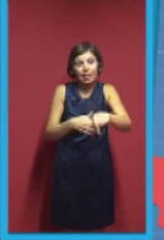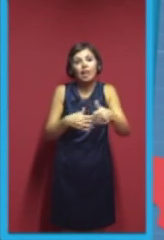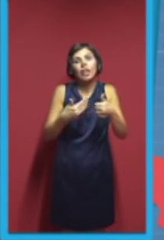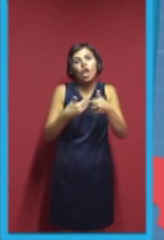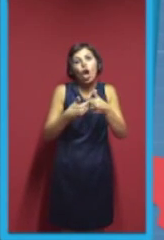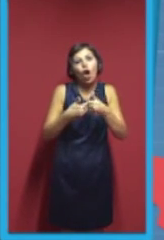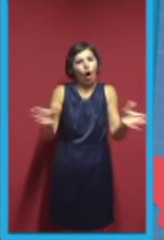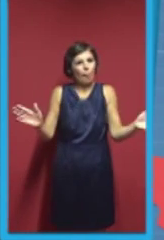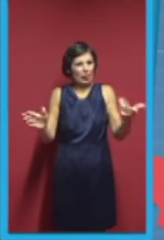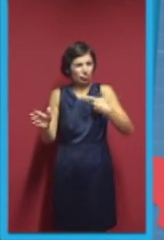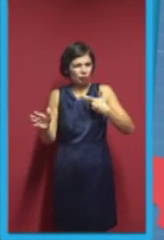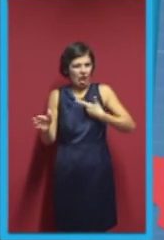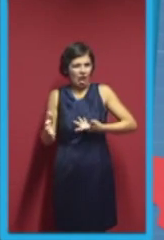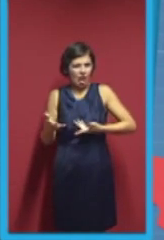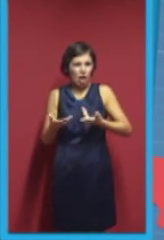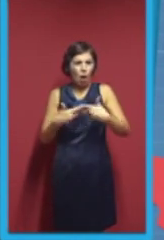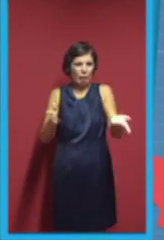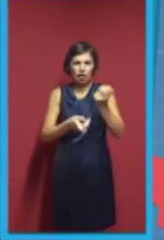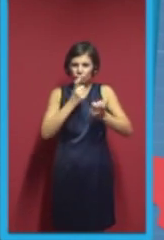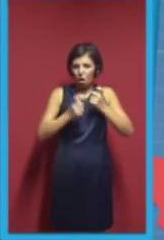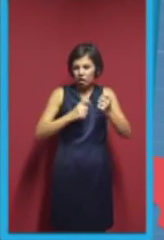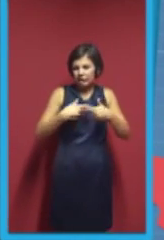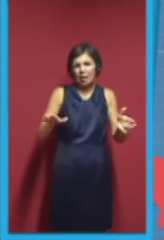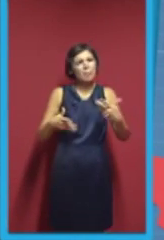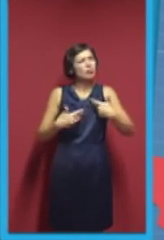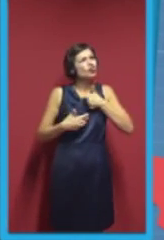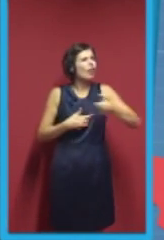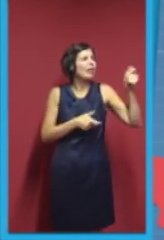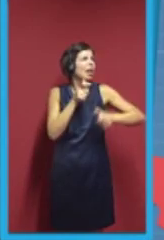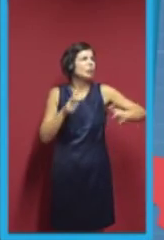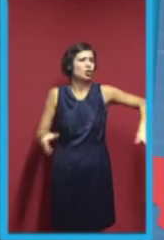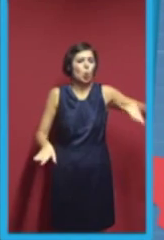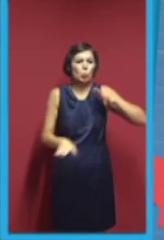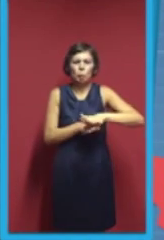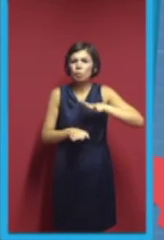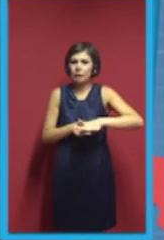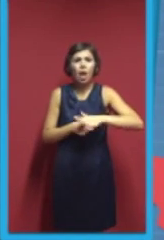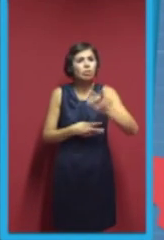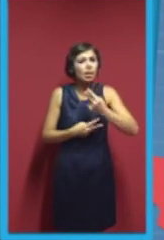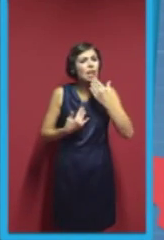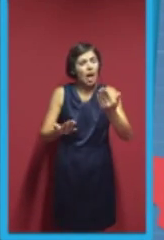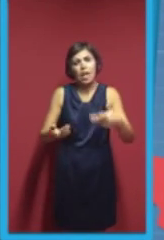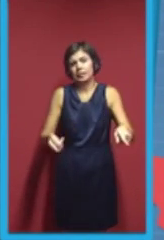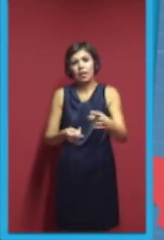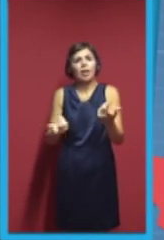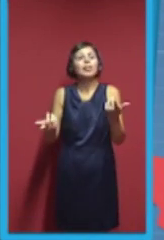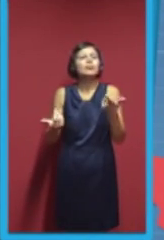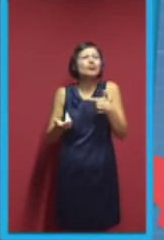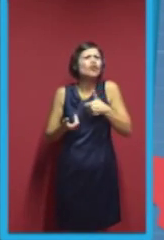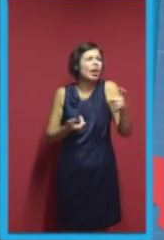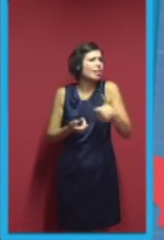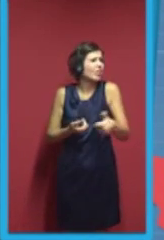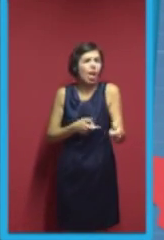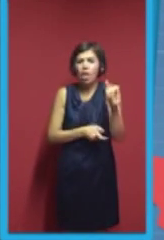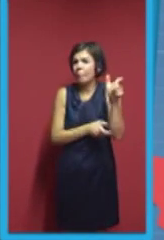Yeah. It's just because of this. Because hundreds of people from all over the world have been collaborating